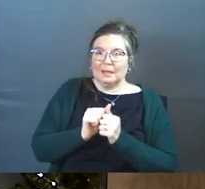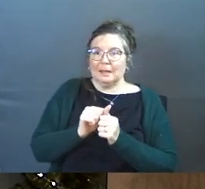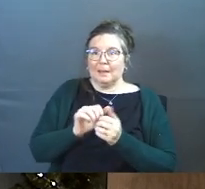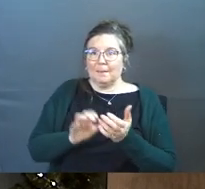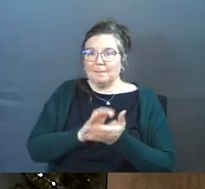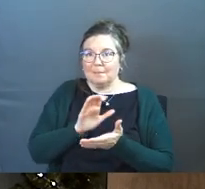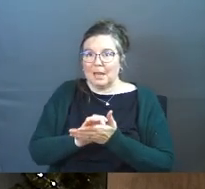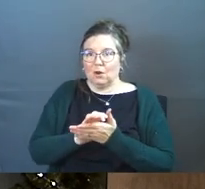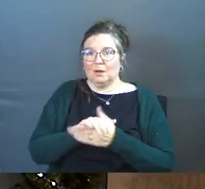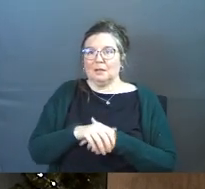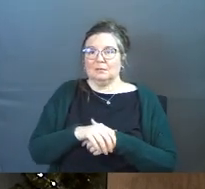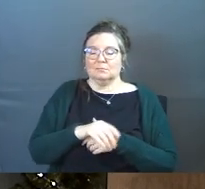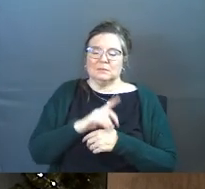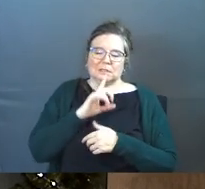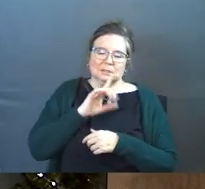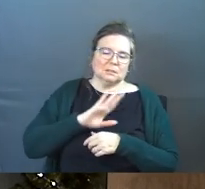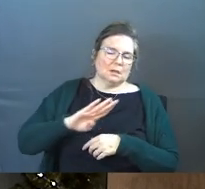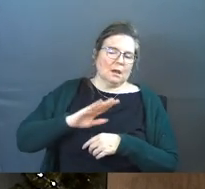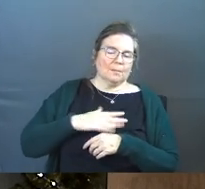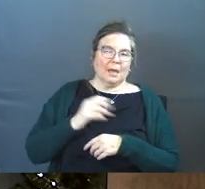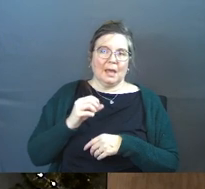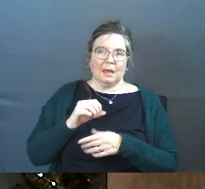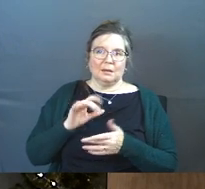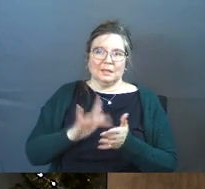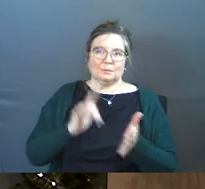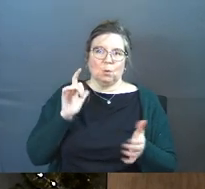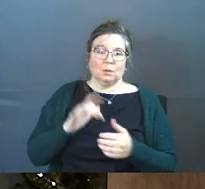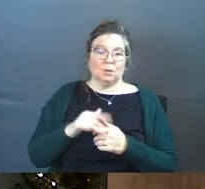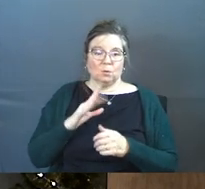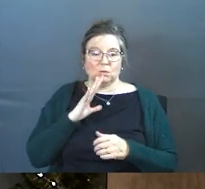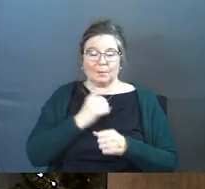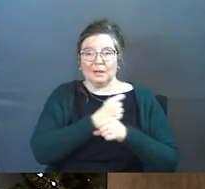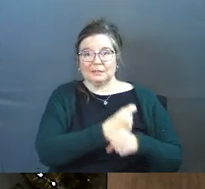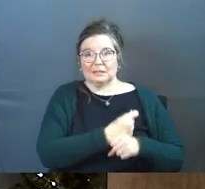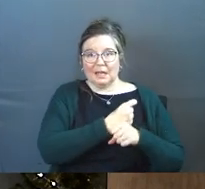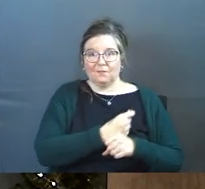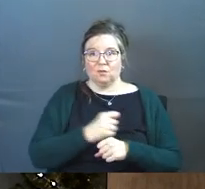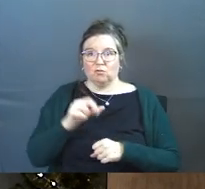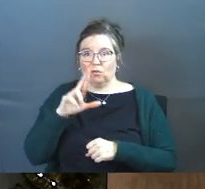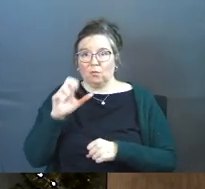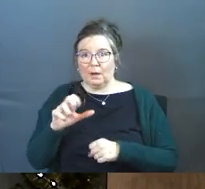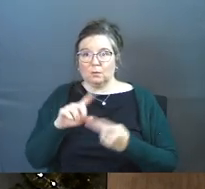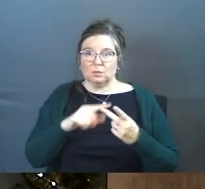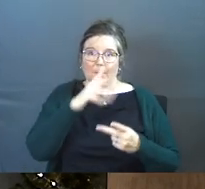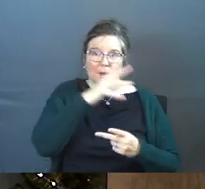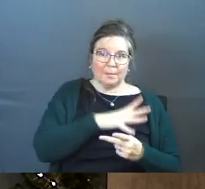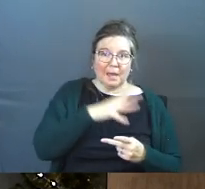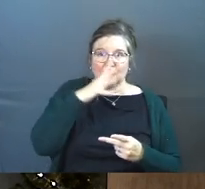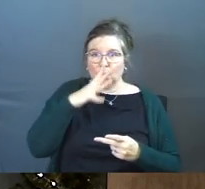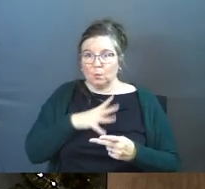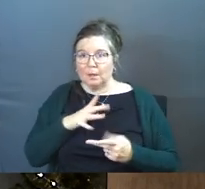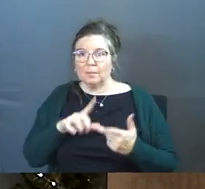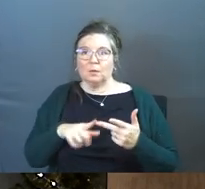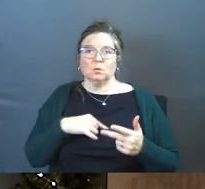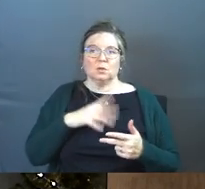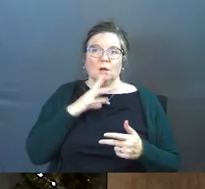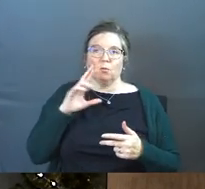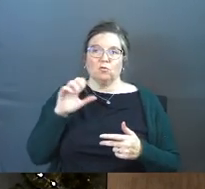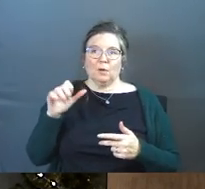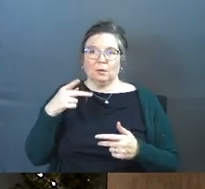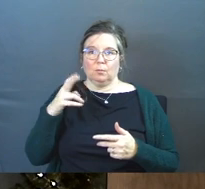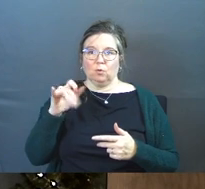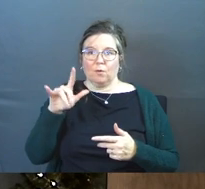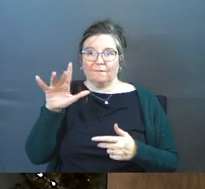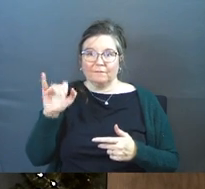and exploit so next week we're going to talk about slavery and race we're going to talk about men and women we're going to talk about racial